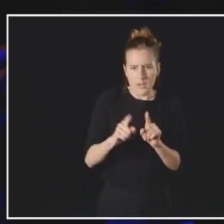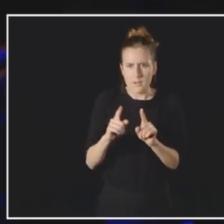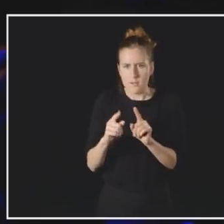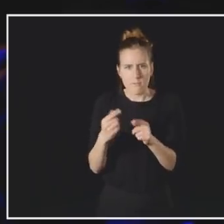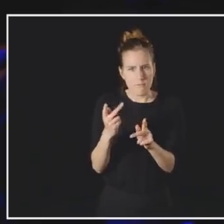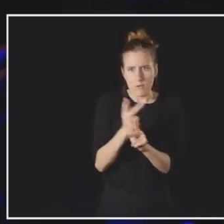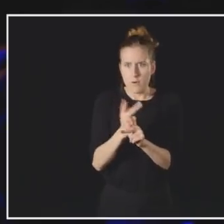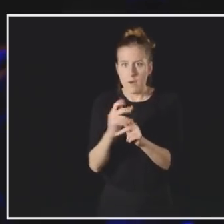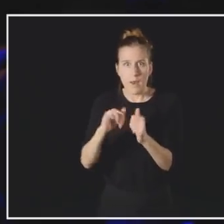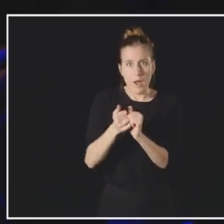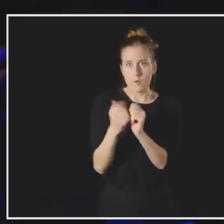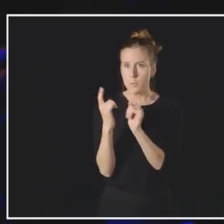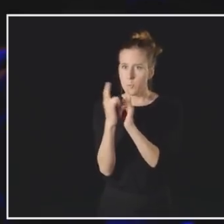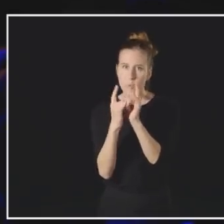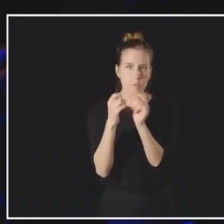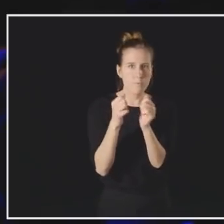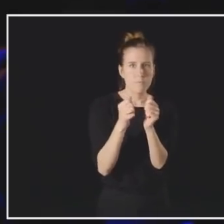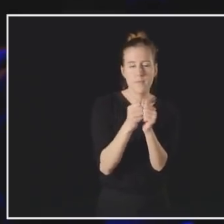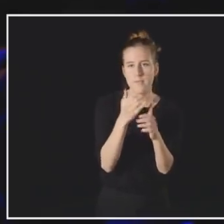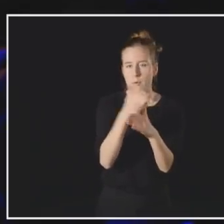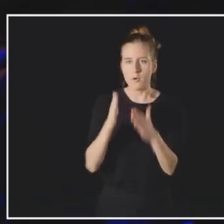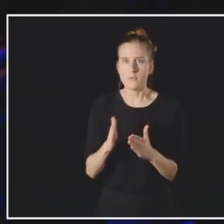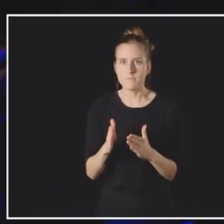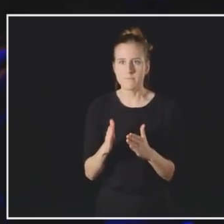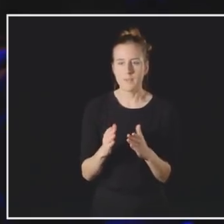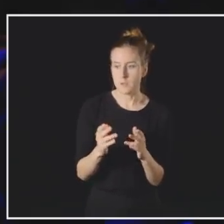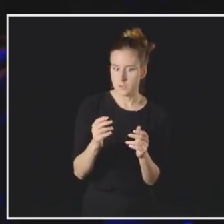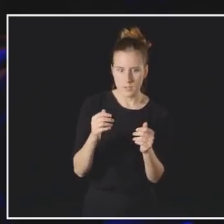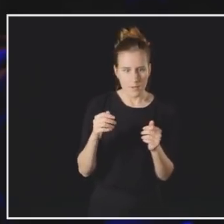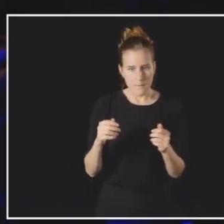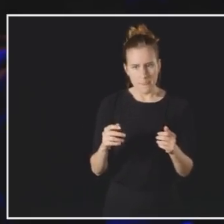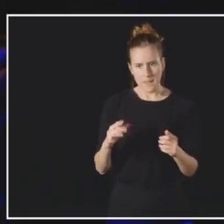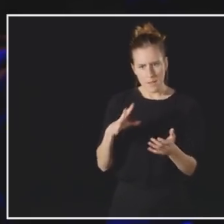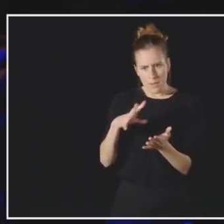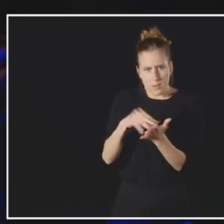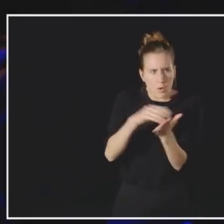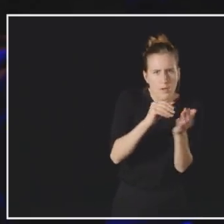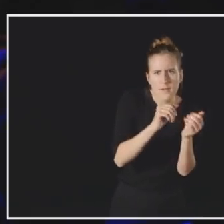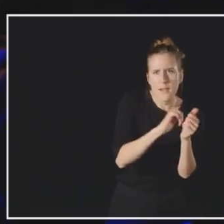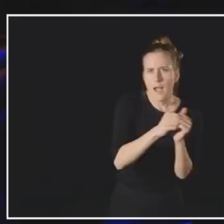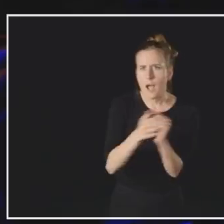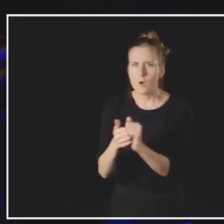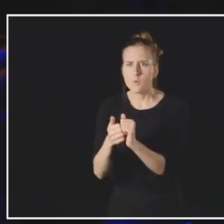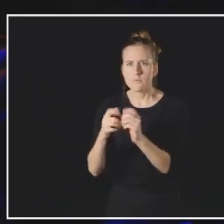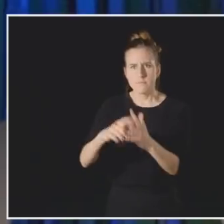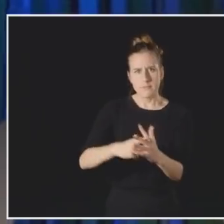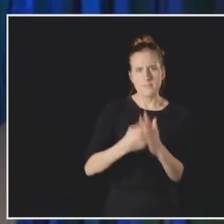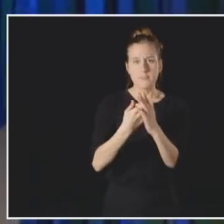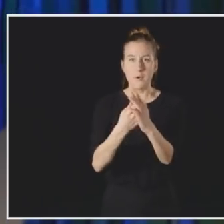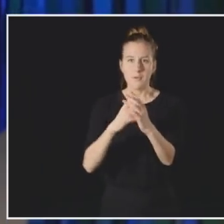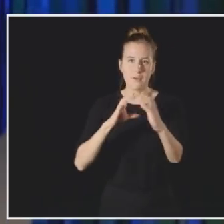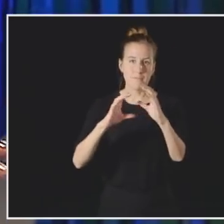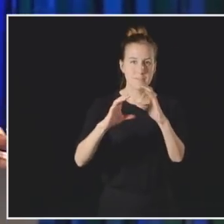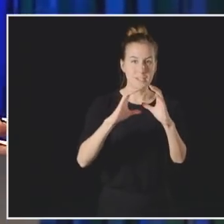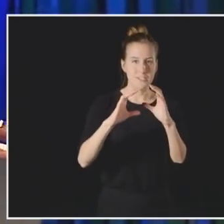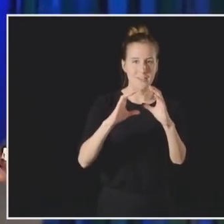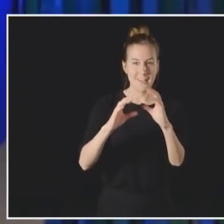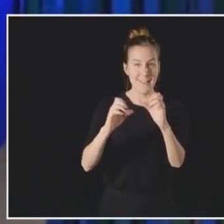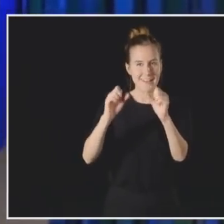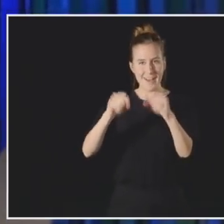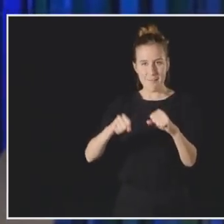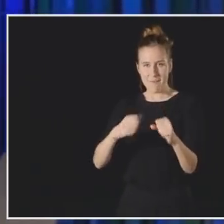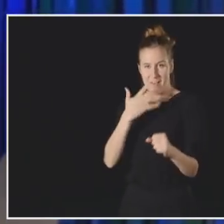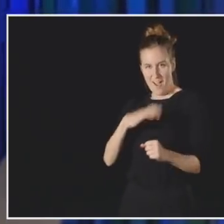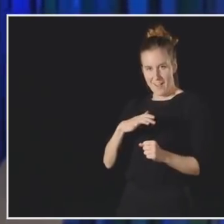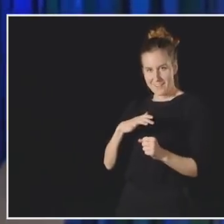dance. I searched for the special salsa that would make everybody's taco experience hot and spicy.